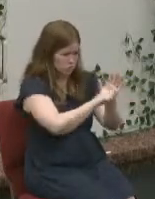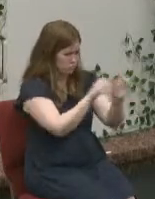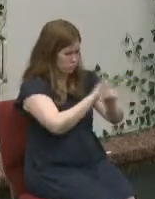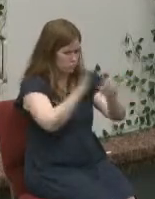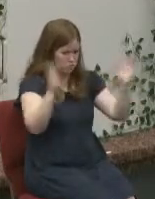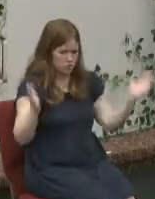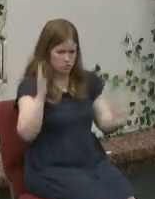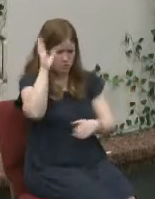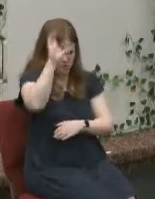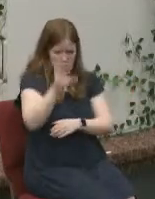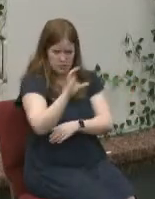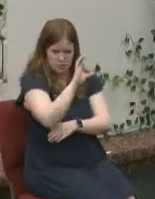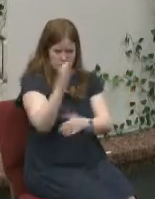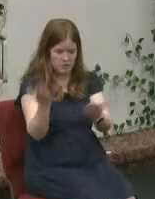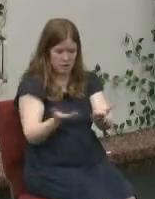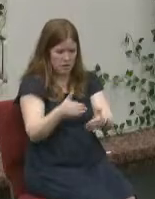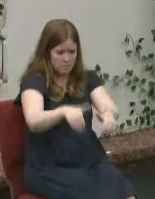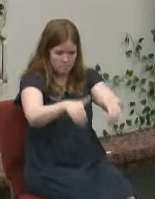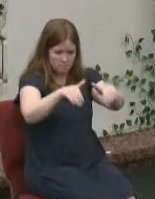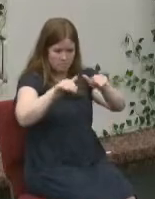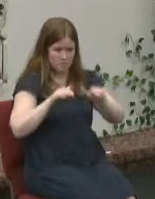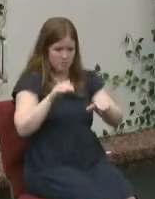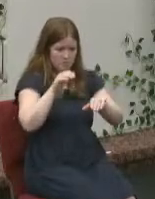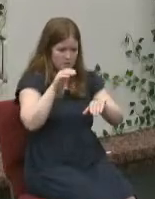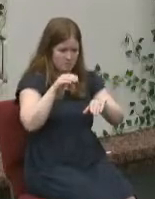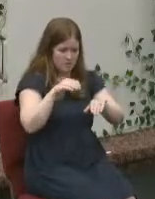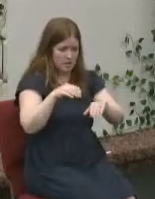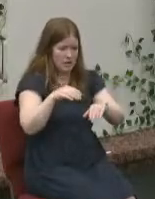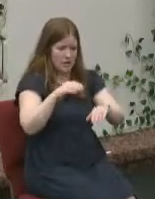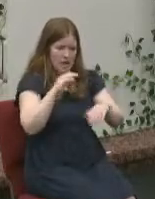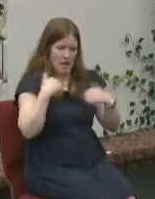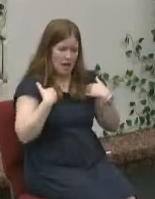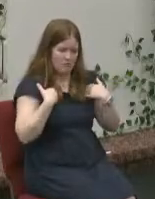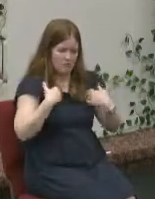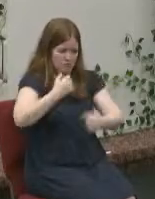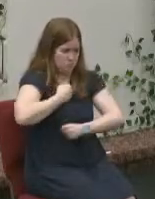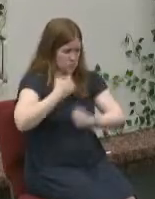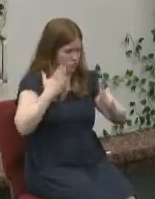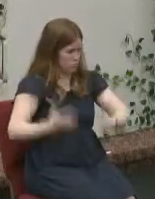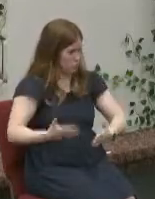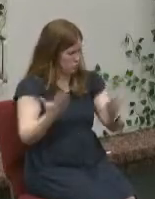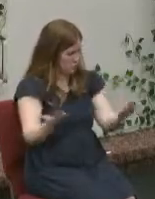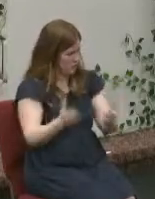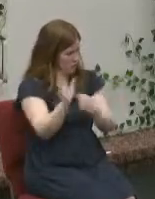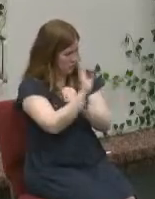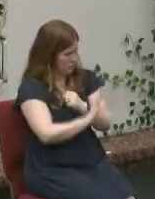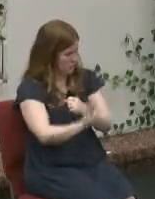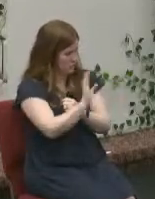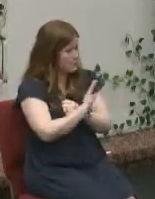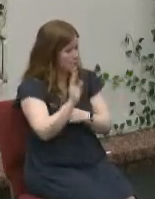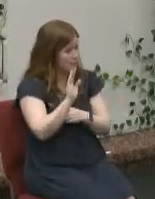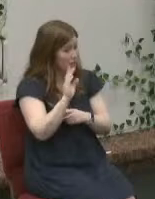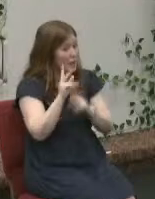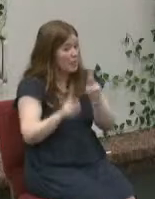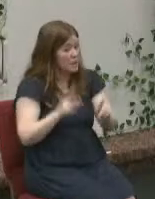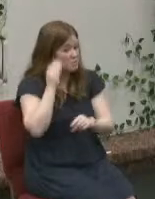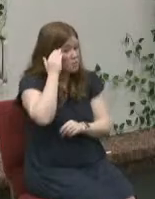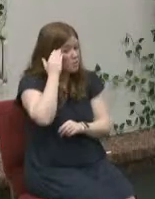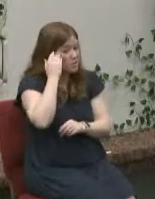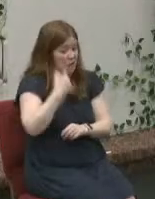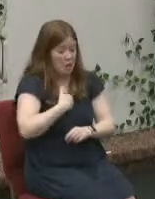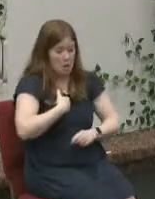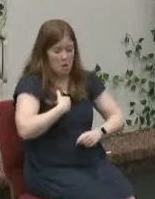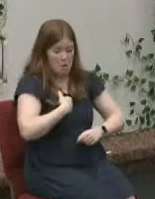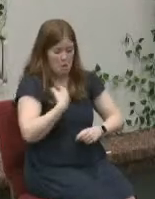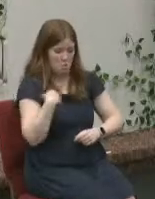securely putting him in a tomb putting caesar's seal on it putting guards see they think they have authority and